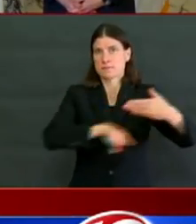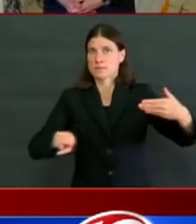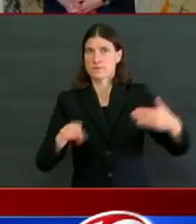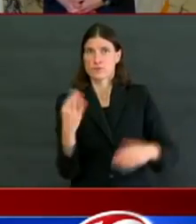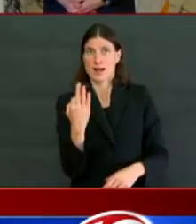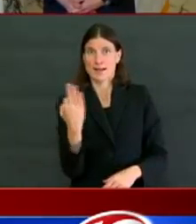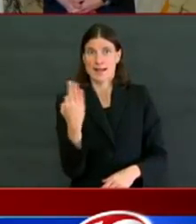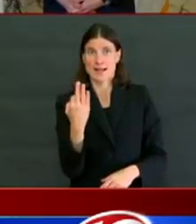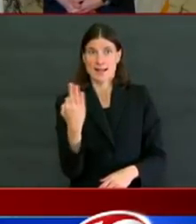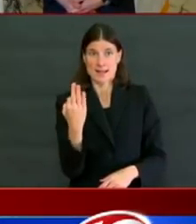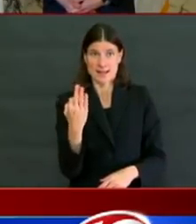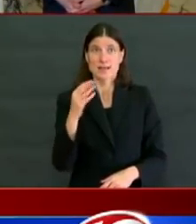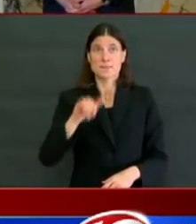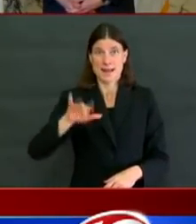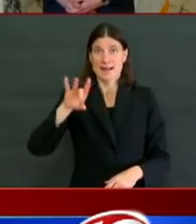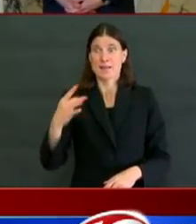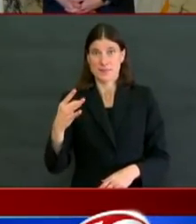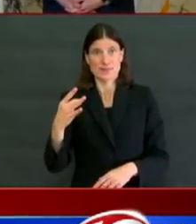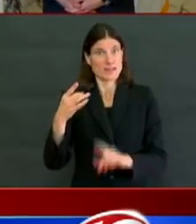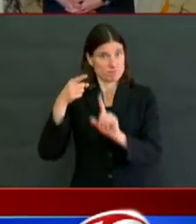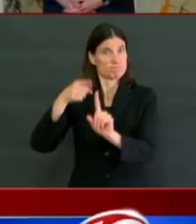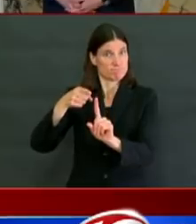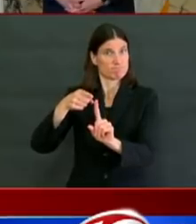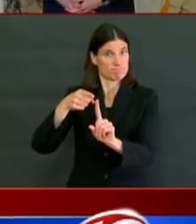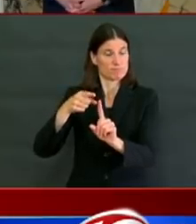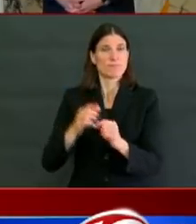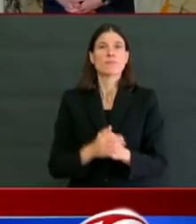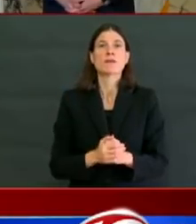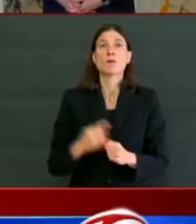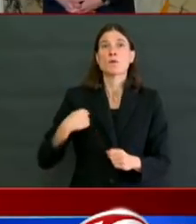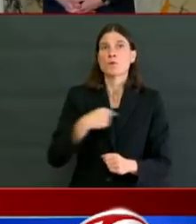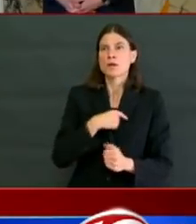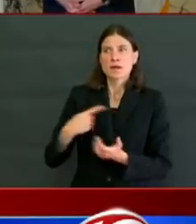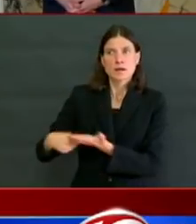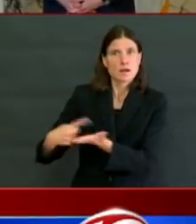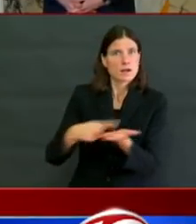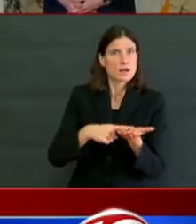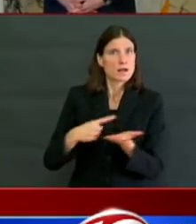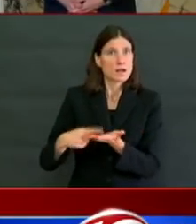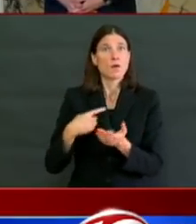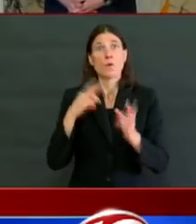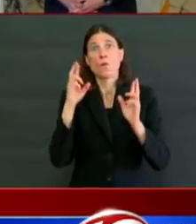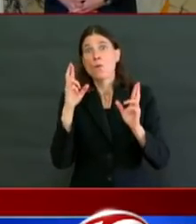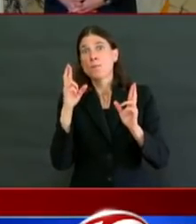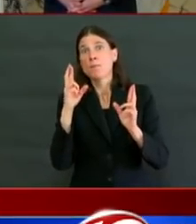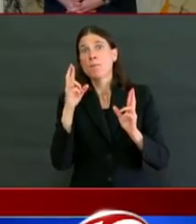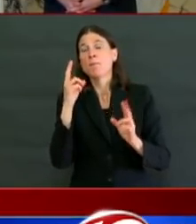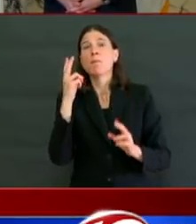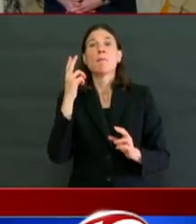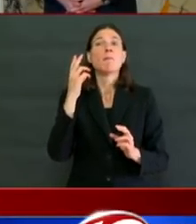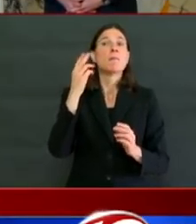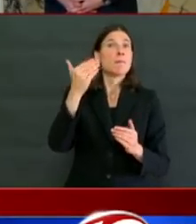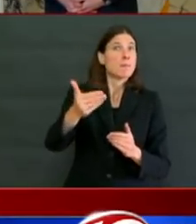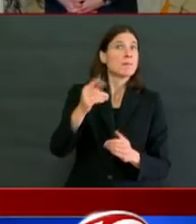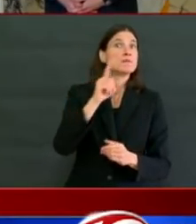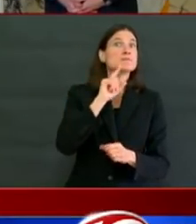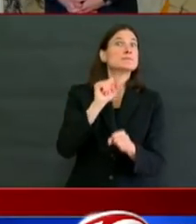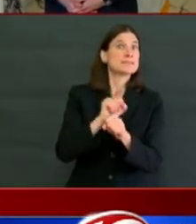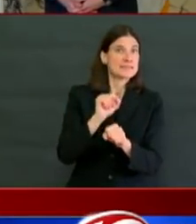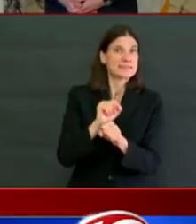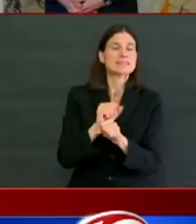it is my hope at this point to be able to let that expire